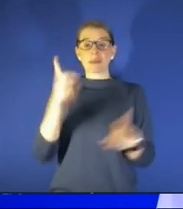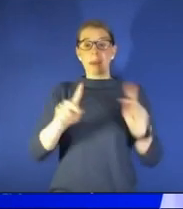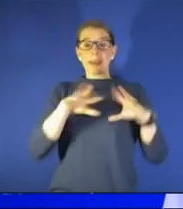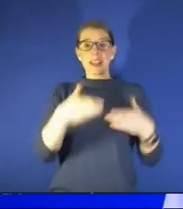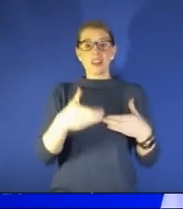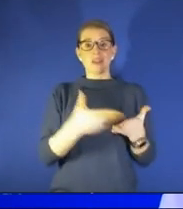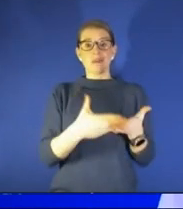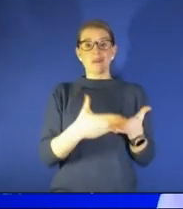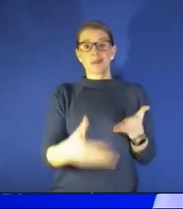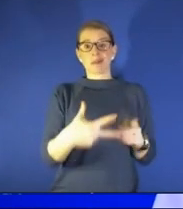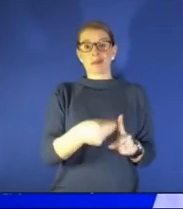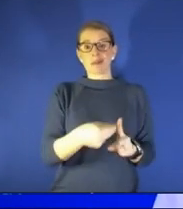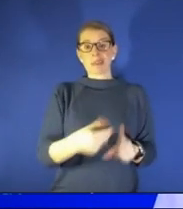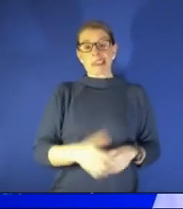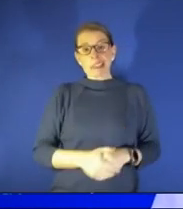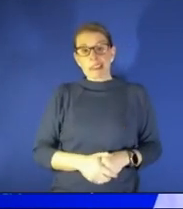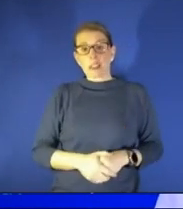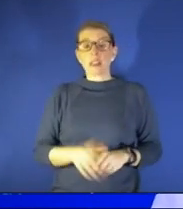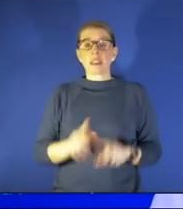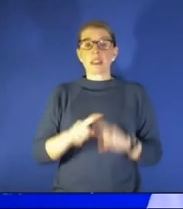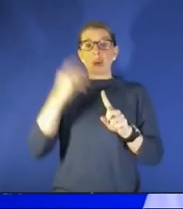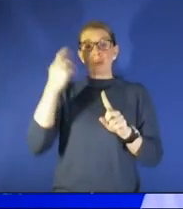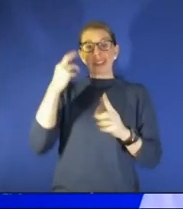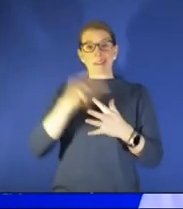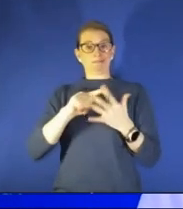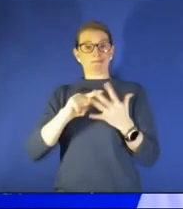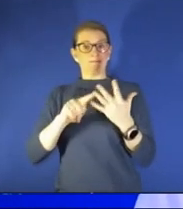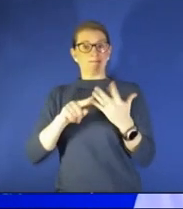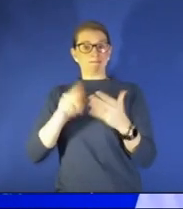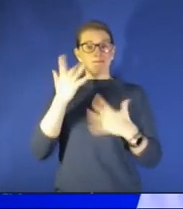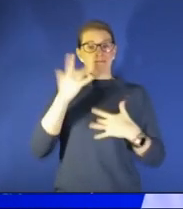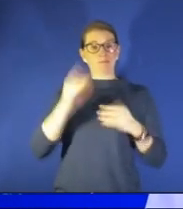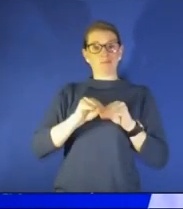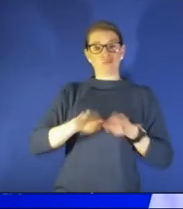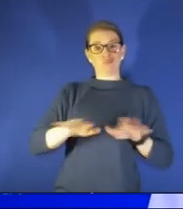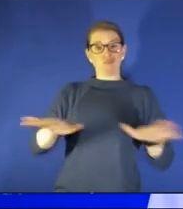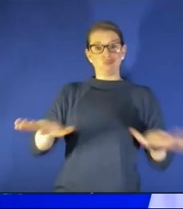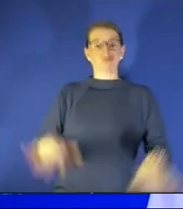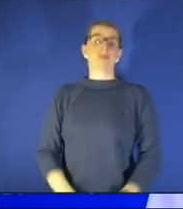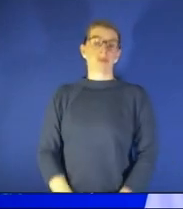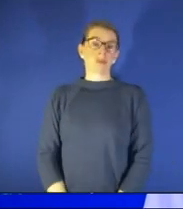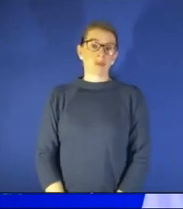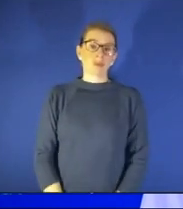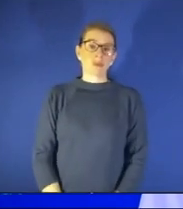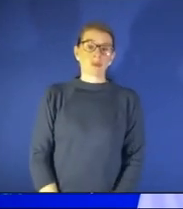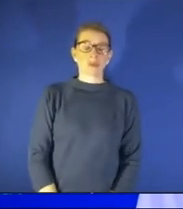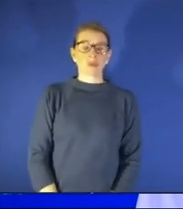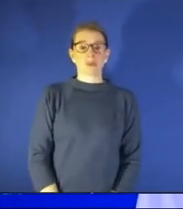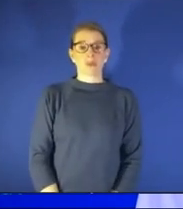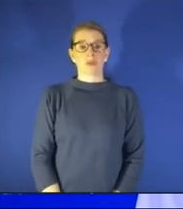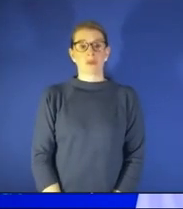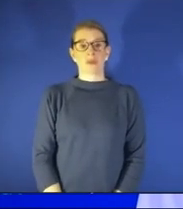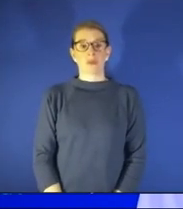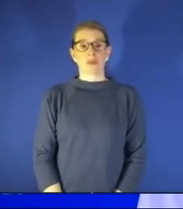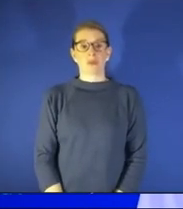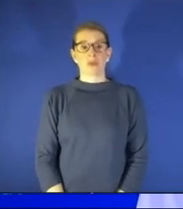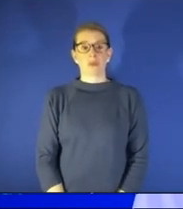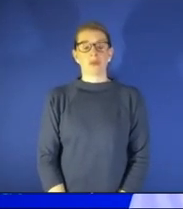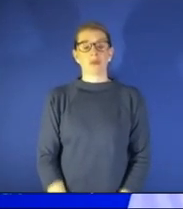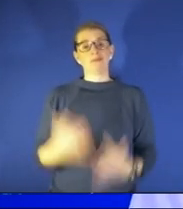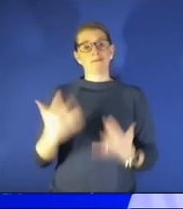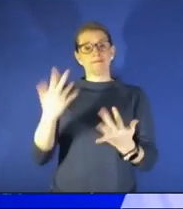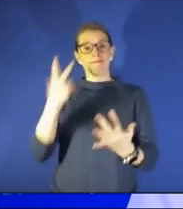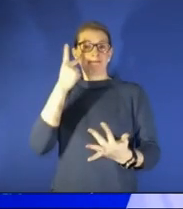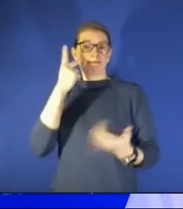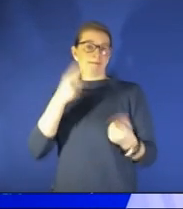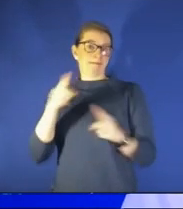different conversation uh uh factors that go into that but we know um we just have to wait and see what happens with